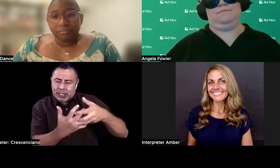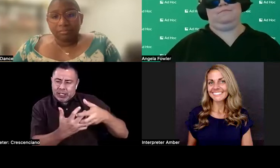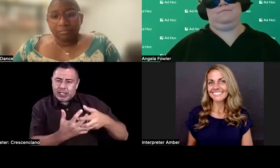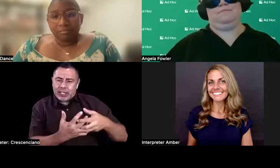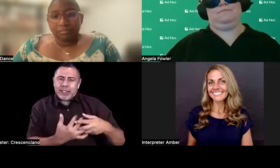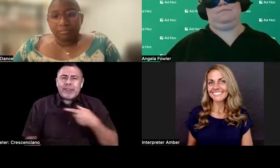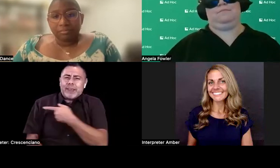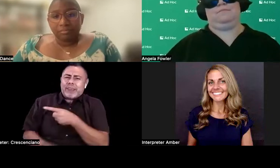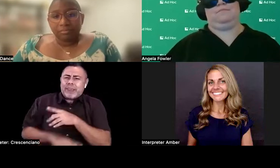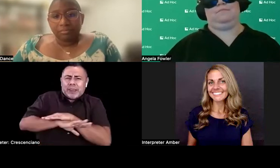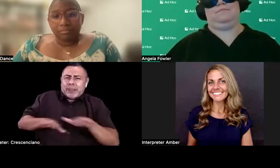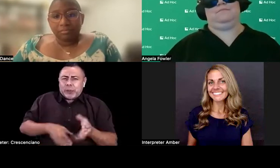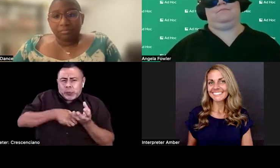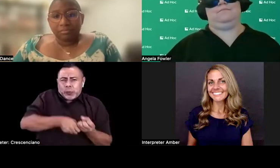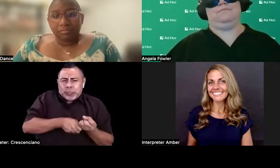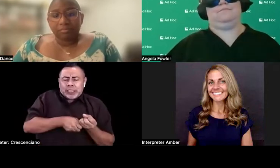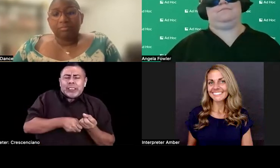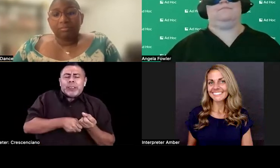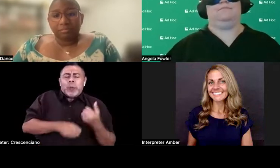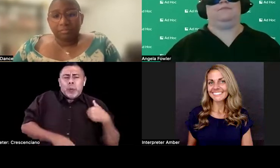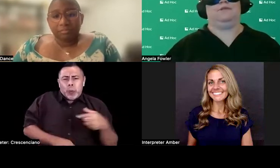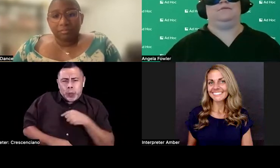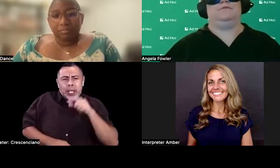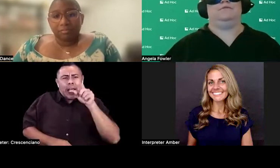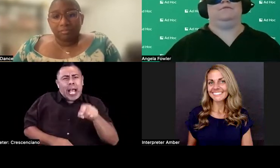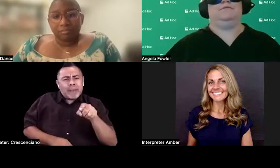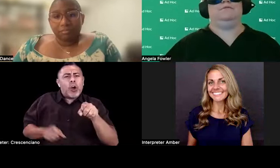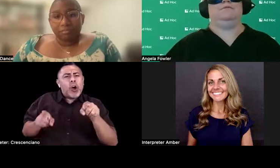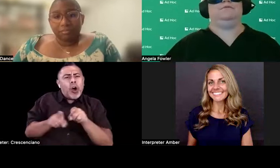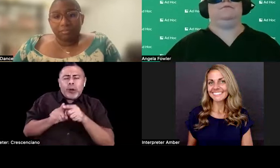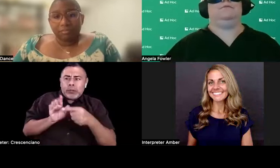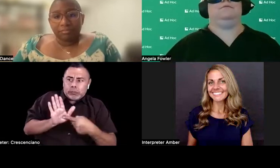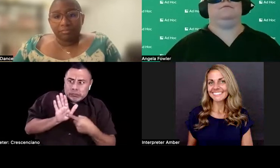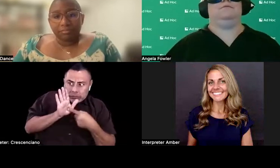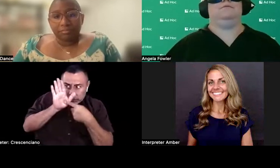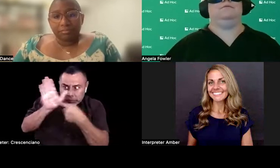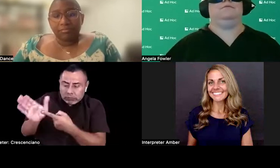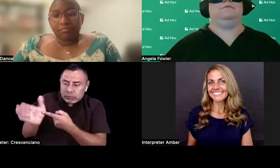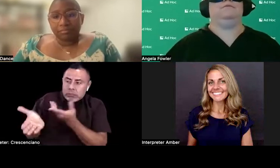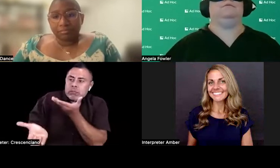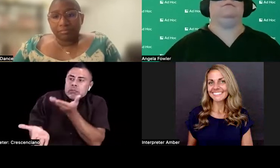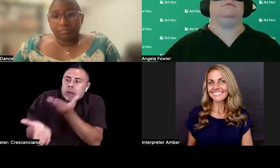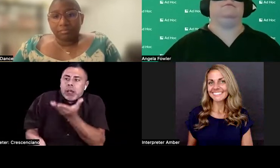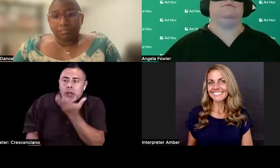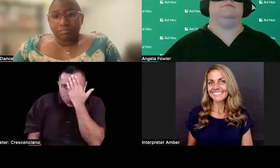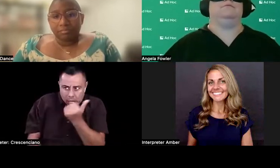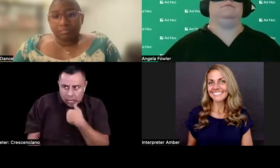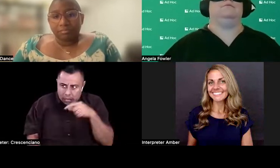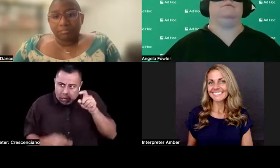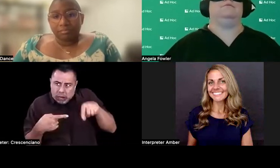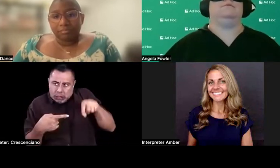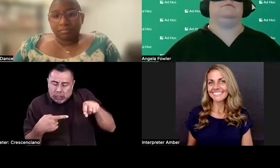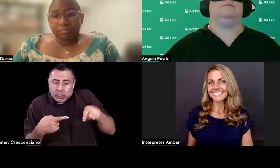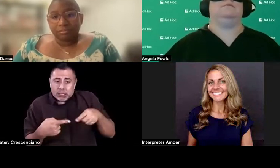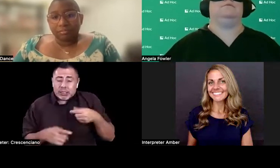that we need it to somebody who is likely able-bodied, who they themselves may not